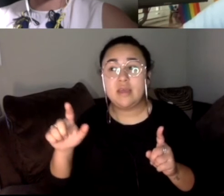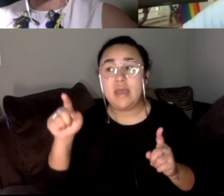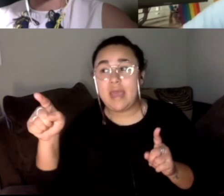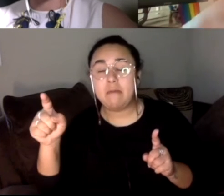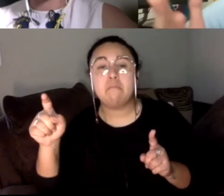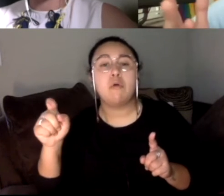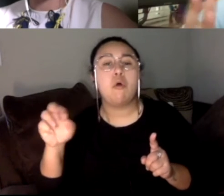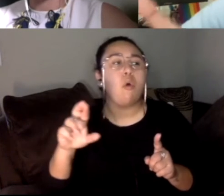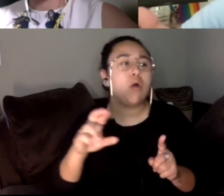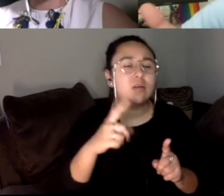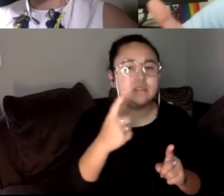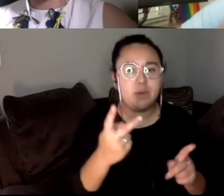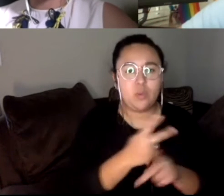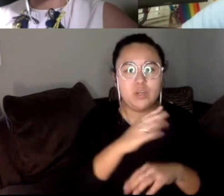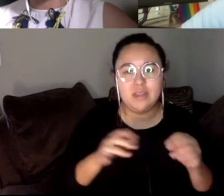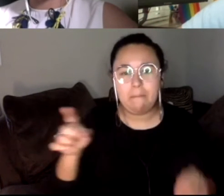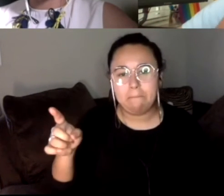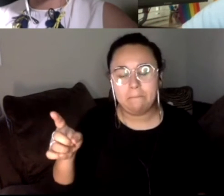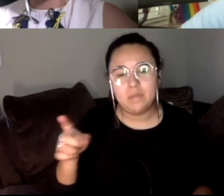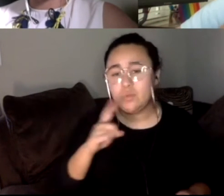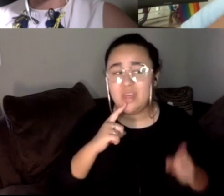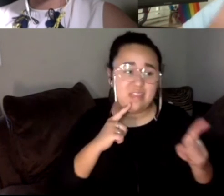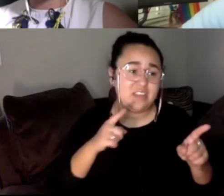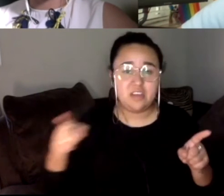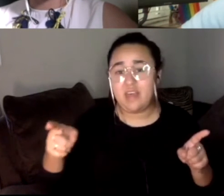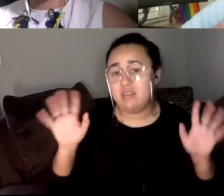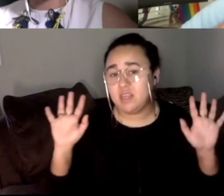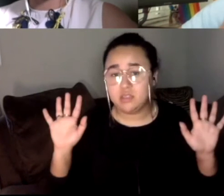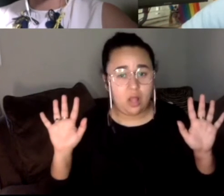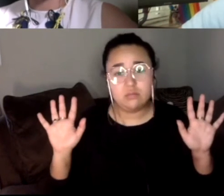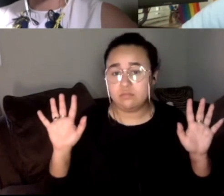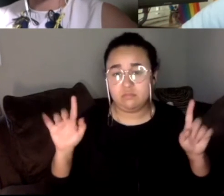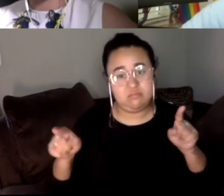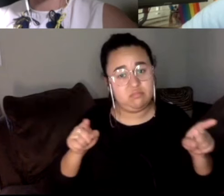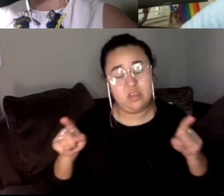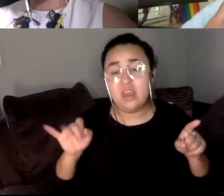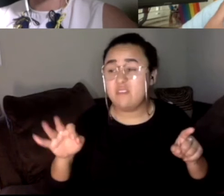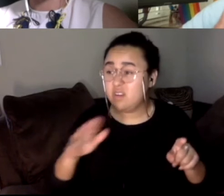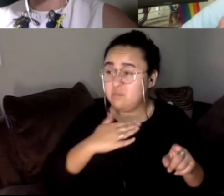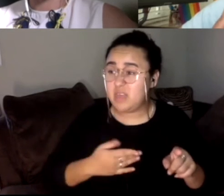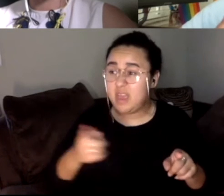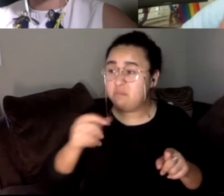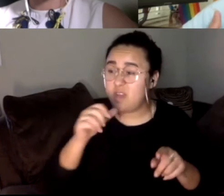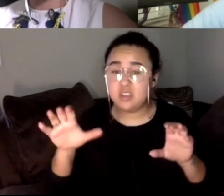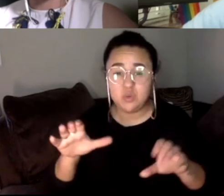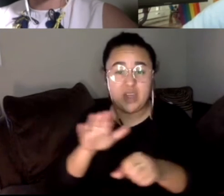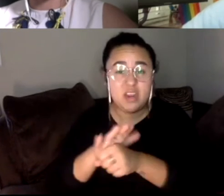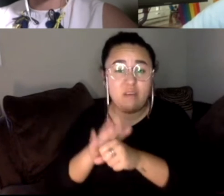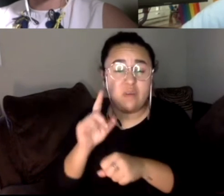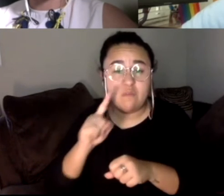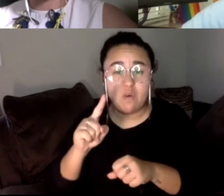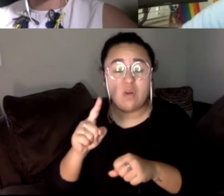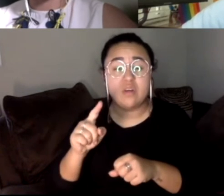worse than Gavin? That's just that's just frankly, you know, if you are upset about him not doing enough in social in, in justice reform,